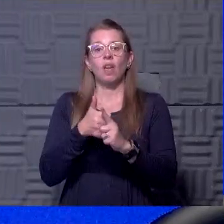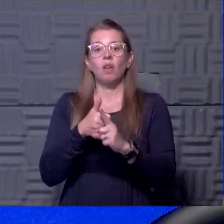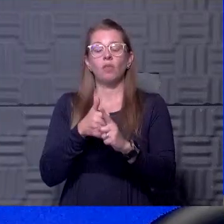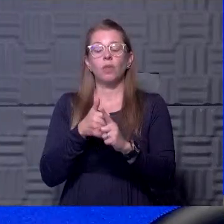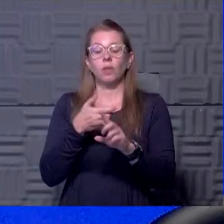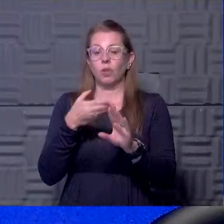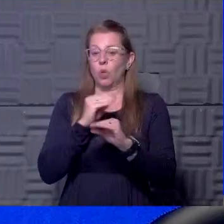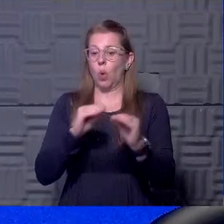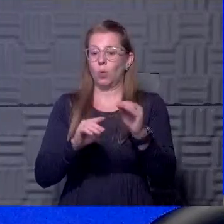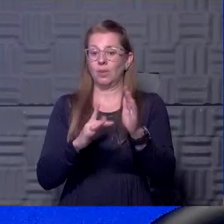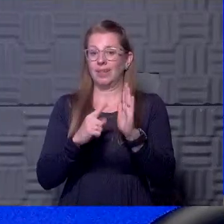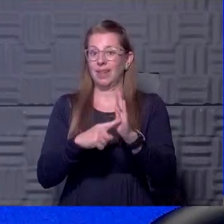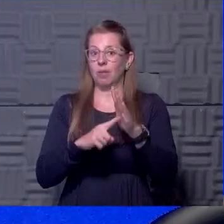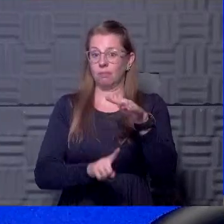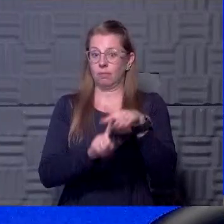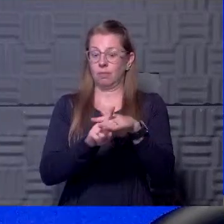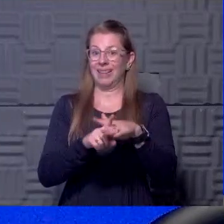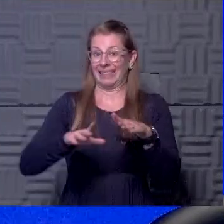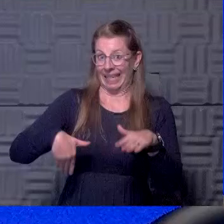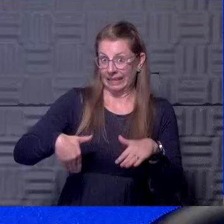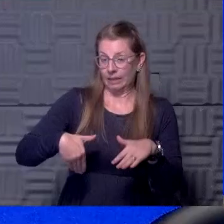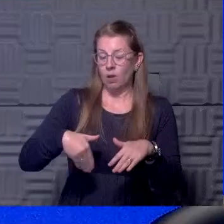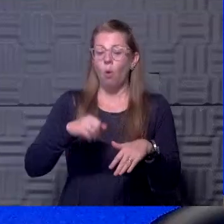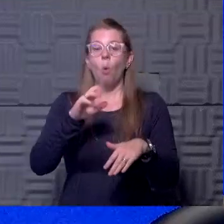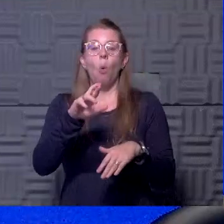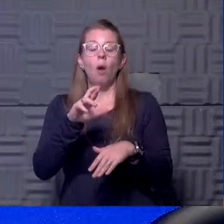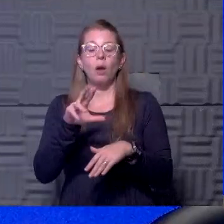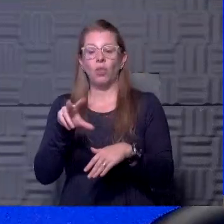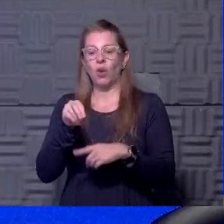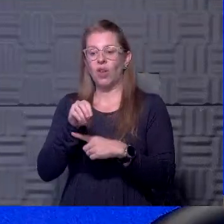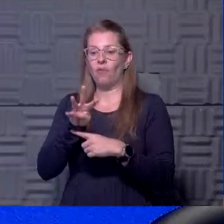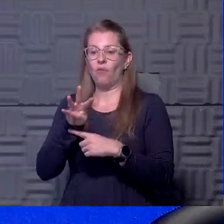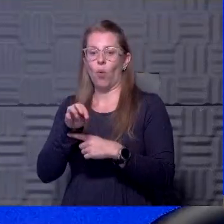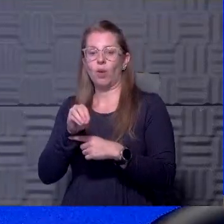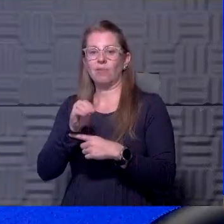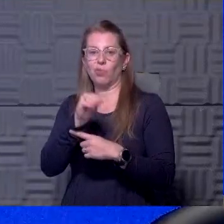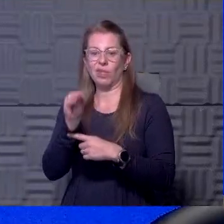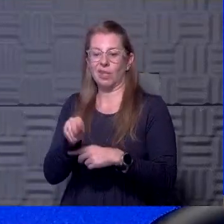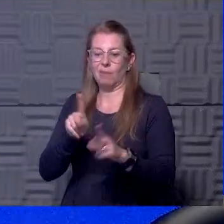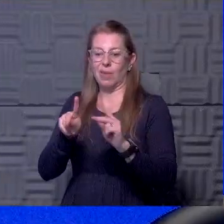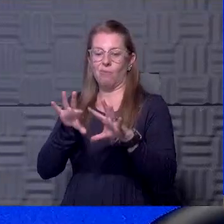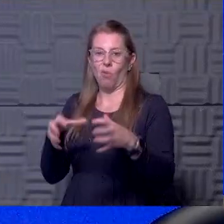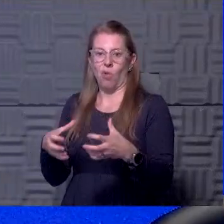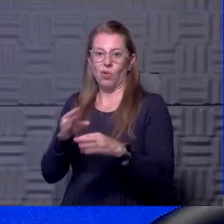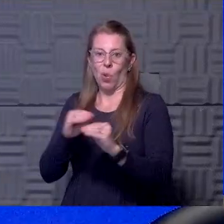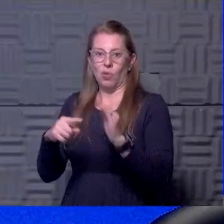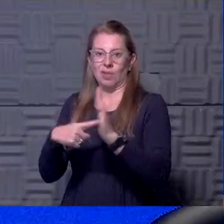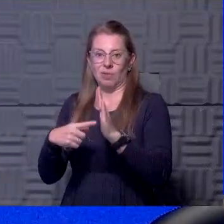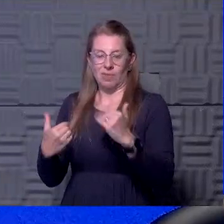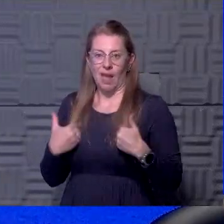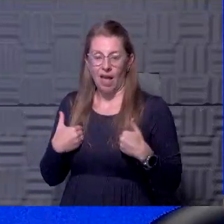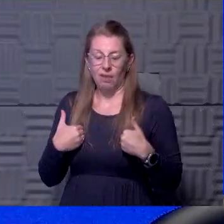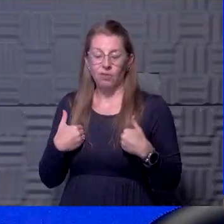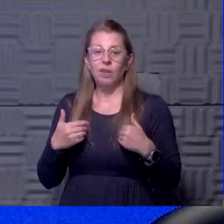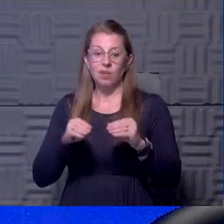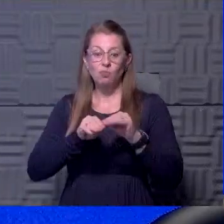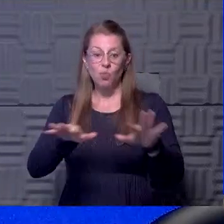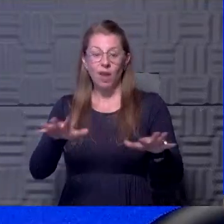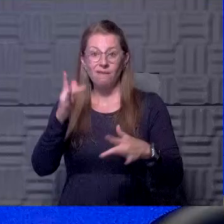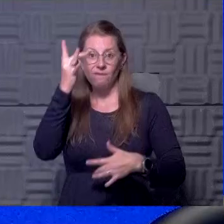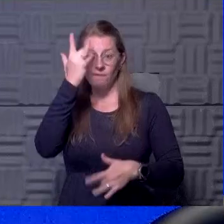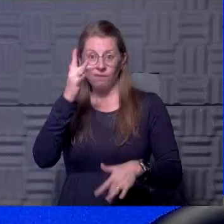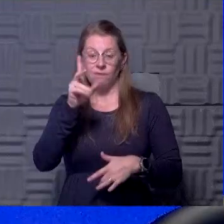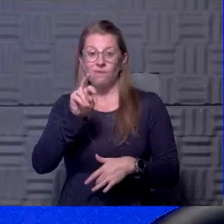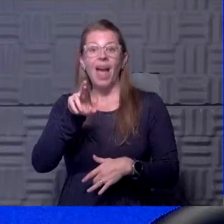stage, or if you are one of the 30 to 40 percent who are asymptomatic, you can still spread the virus because even asymptomatic people can spread the virus.